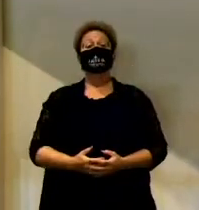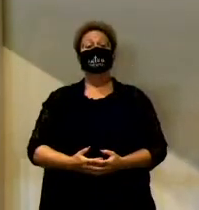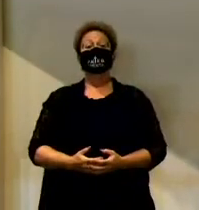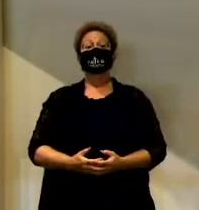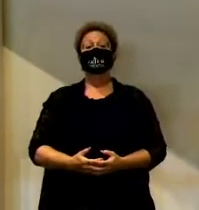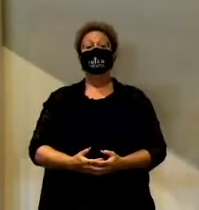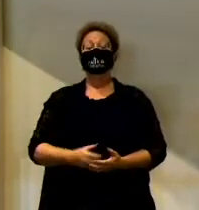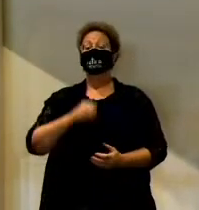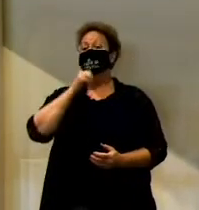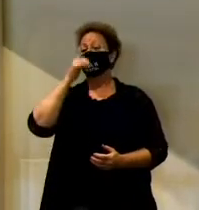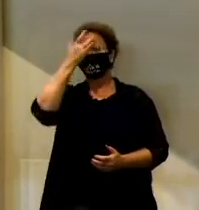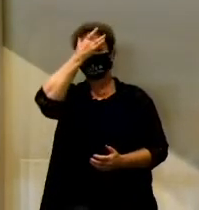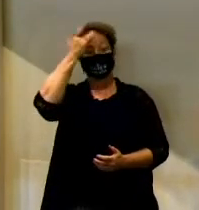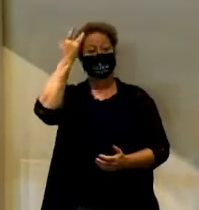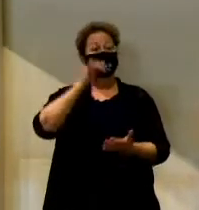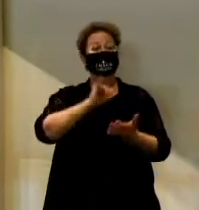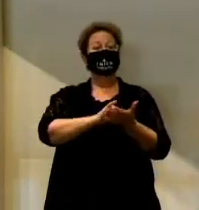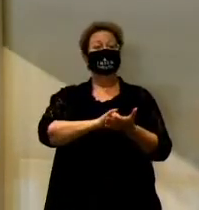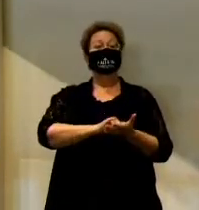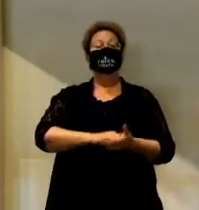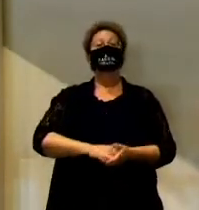Don't ever forget it. Amen.